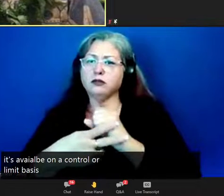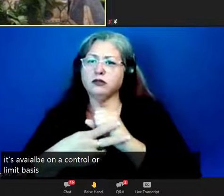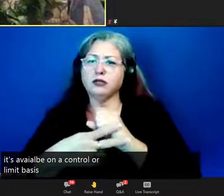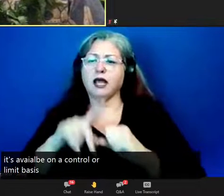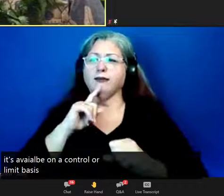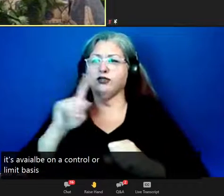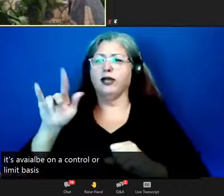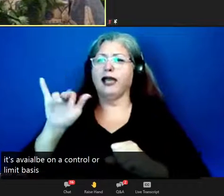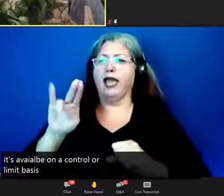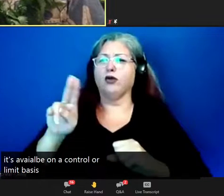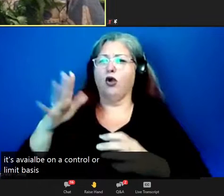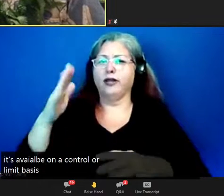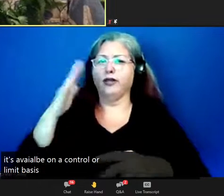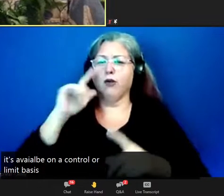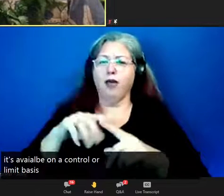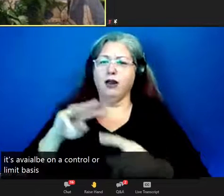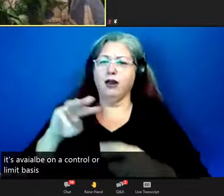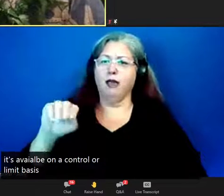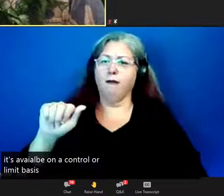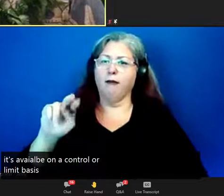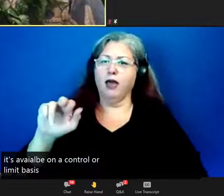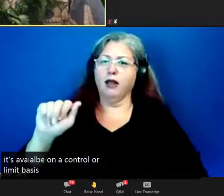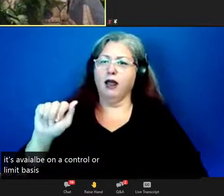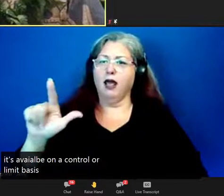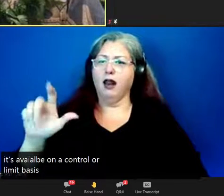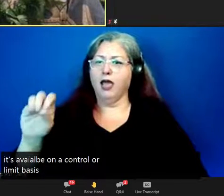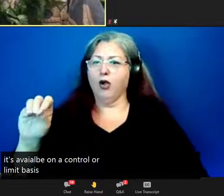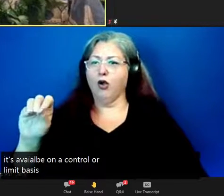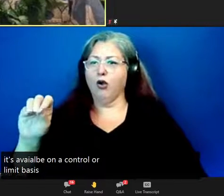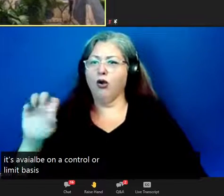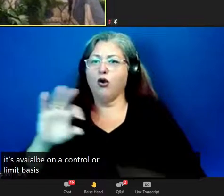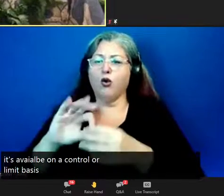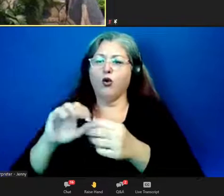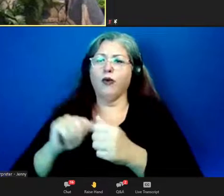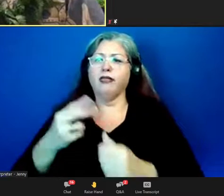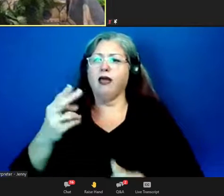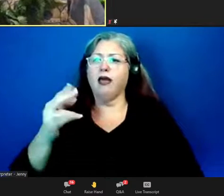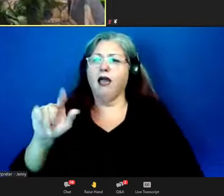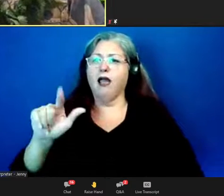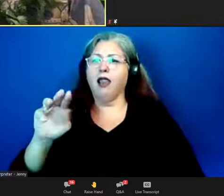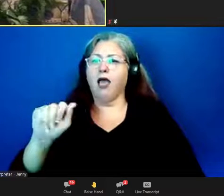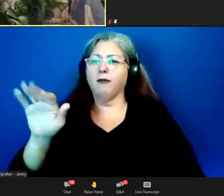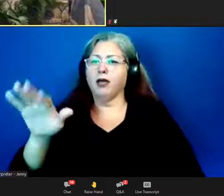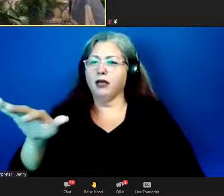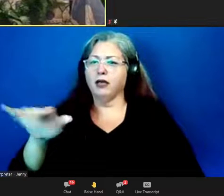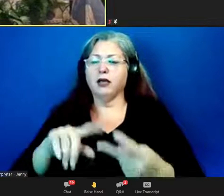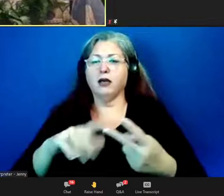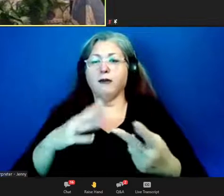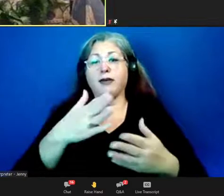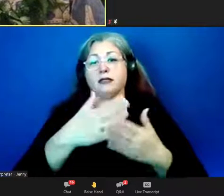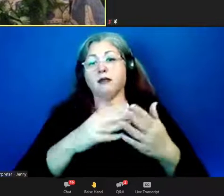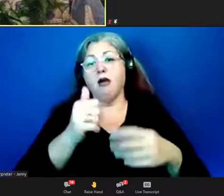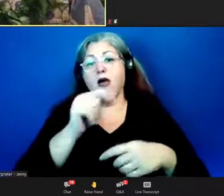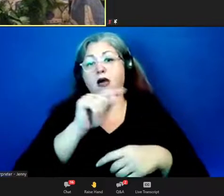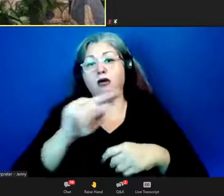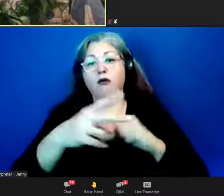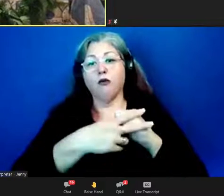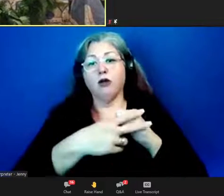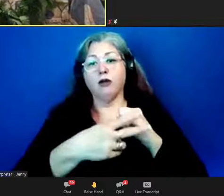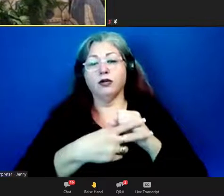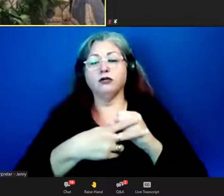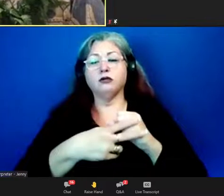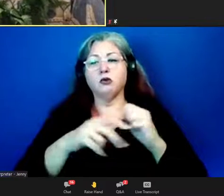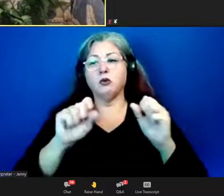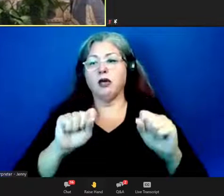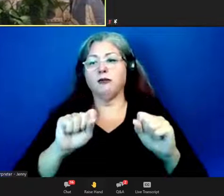'iukalani about the Mauna Leo, with Hailama folks, and perhaps some other repositories that we